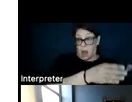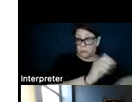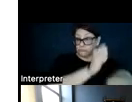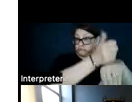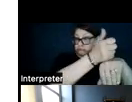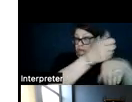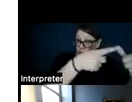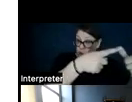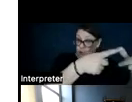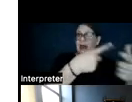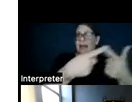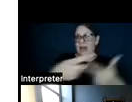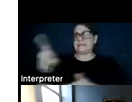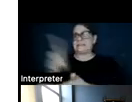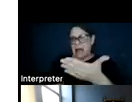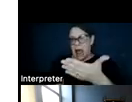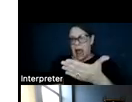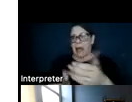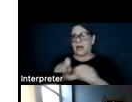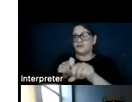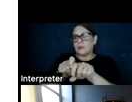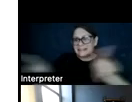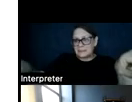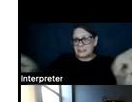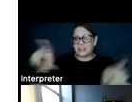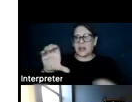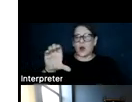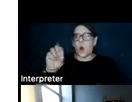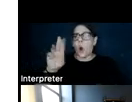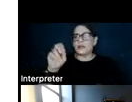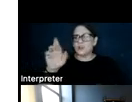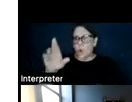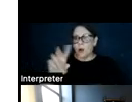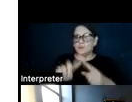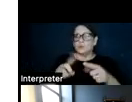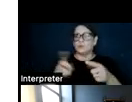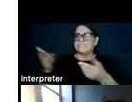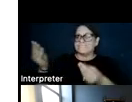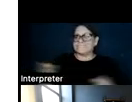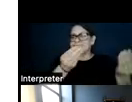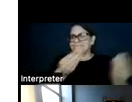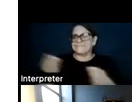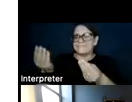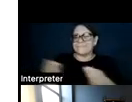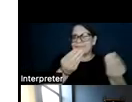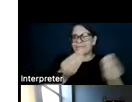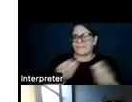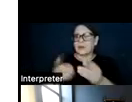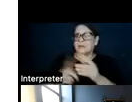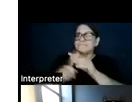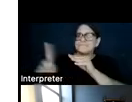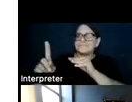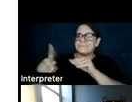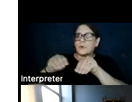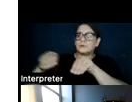then design a transmission corridor that would facilitate the evacuation of electricity